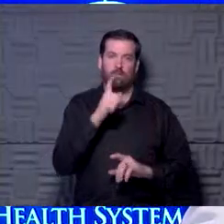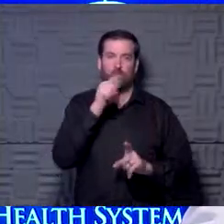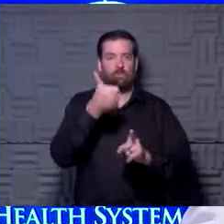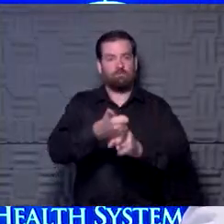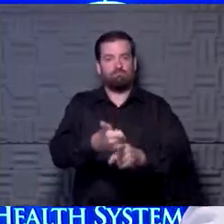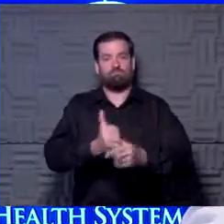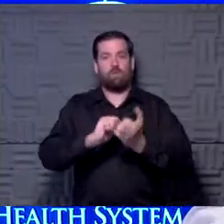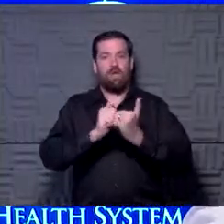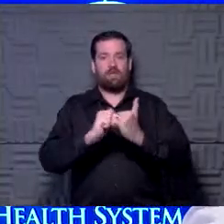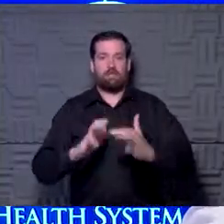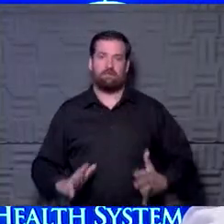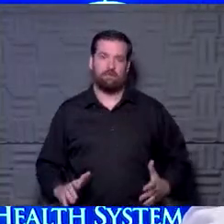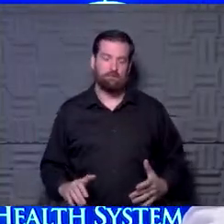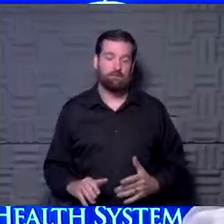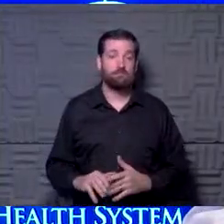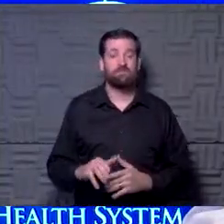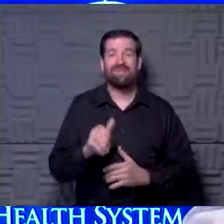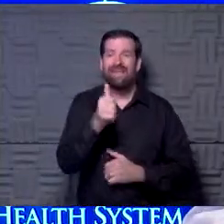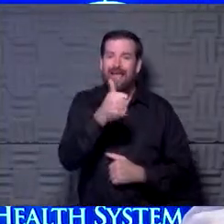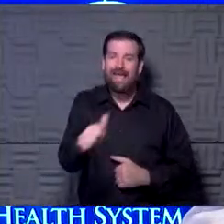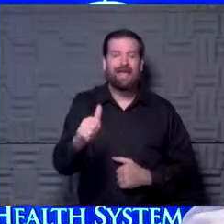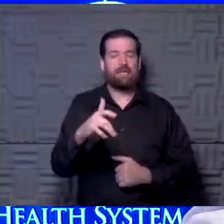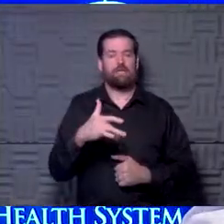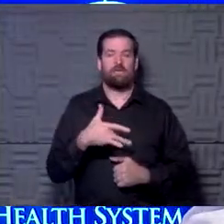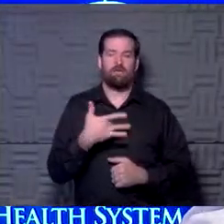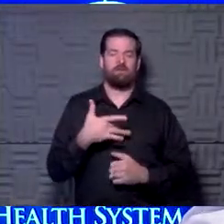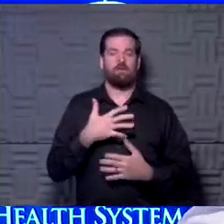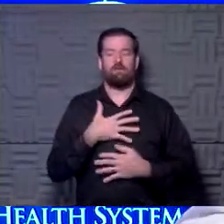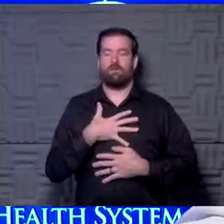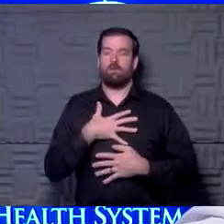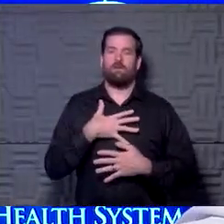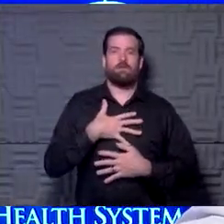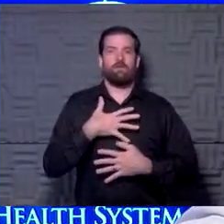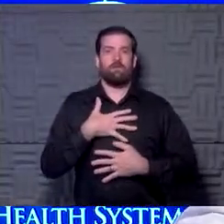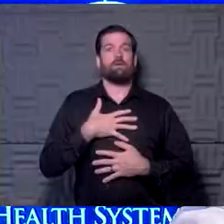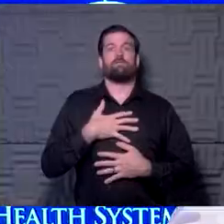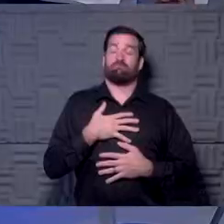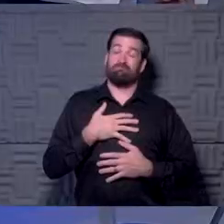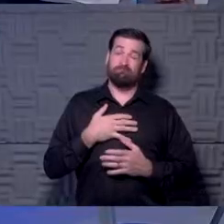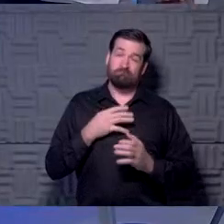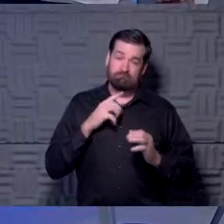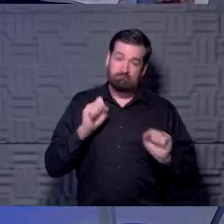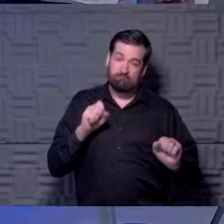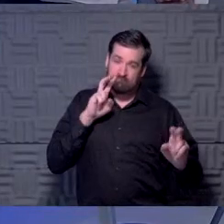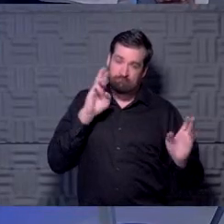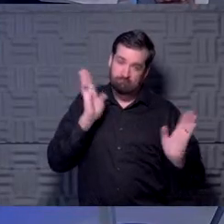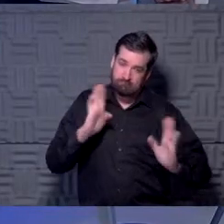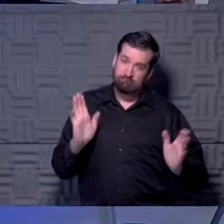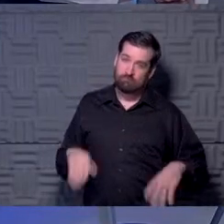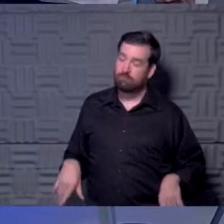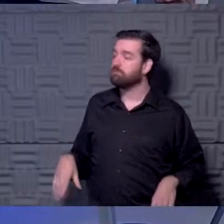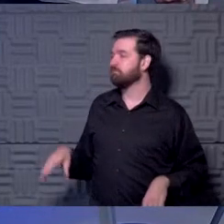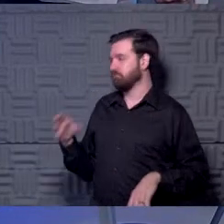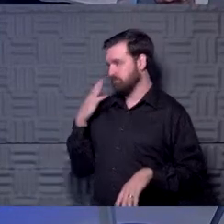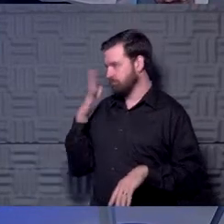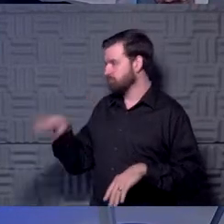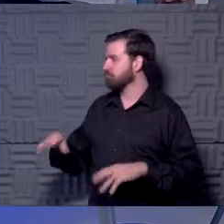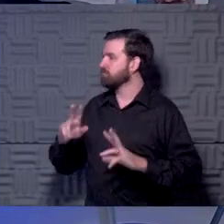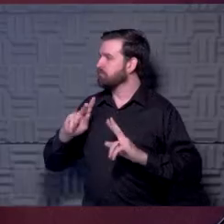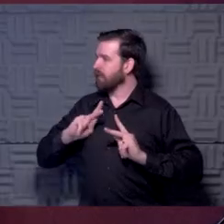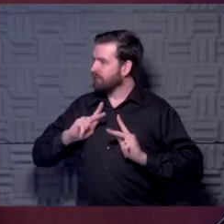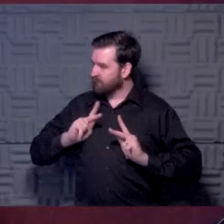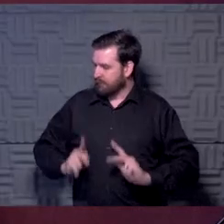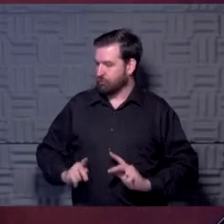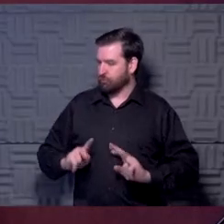intensity athlete already. If you've got any sense of shortness of breath, trouble on the horizon to me. I would agree. I think, you know, the history and physical is